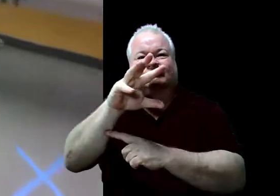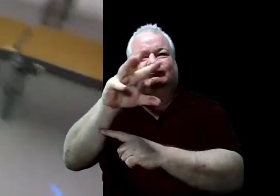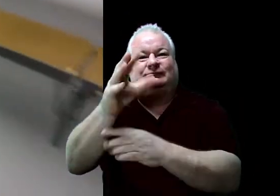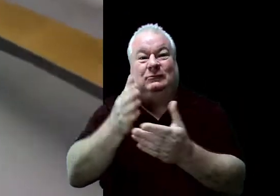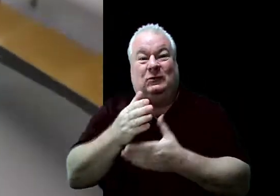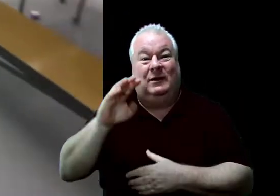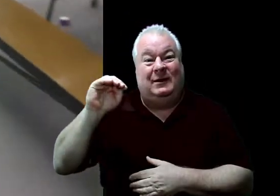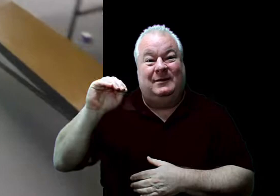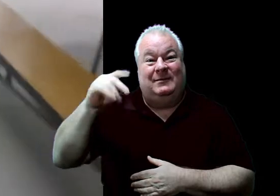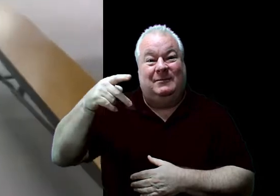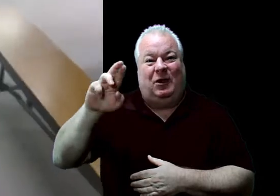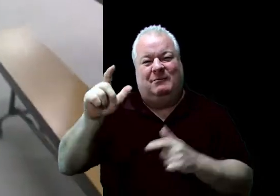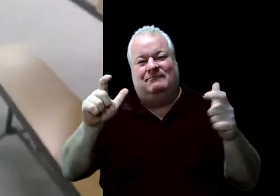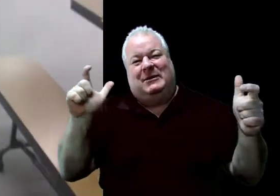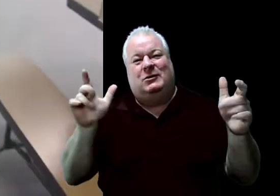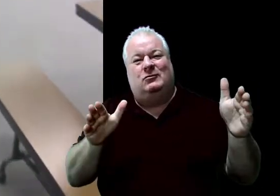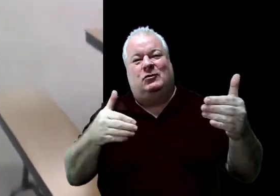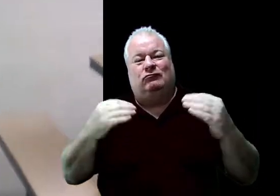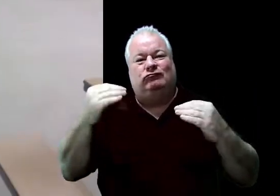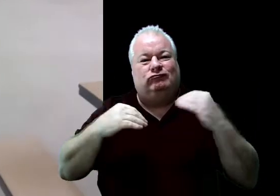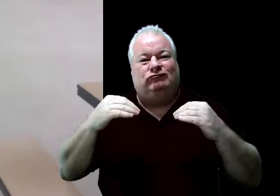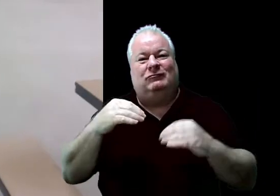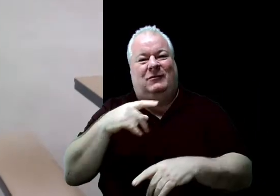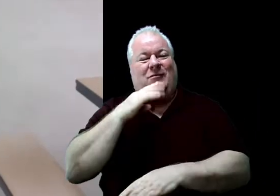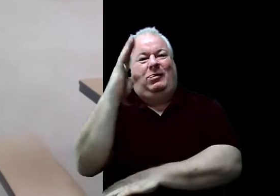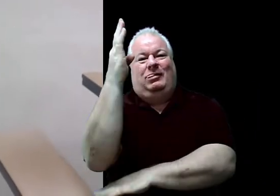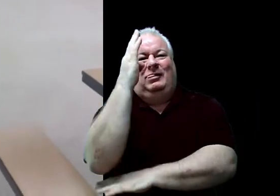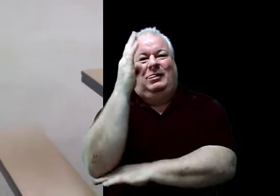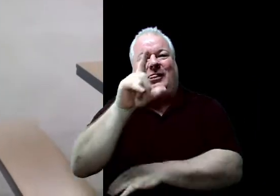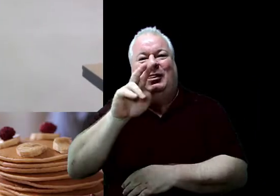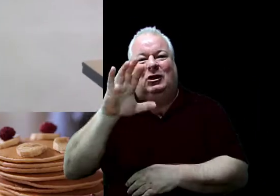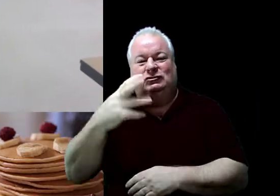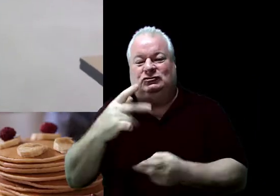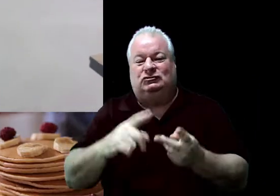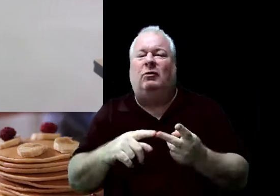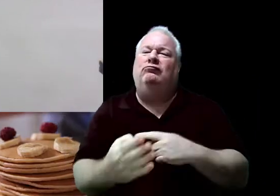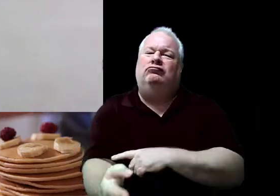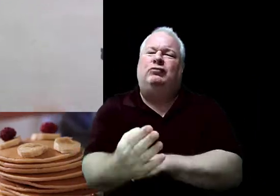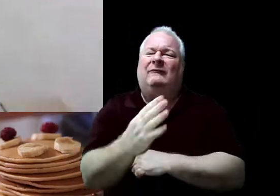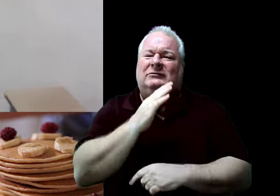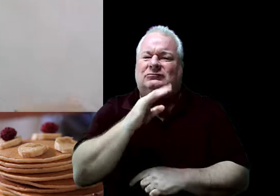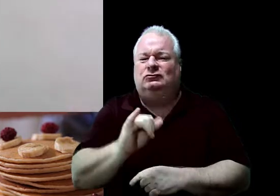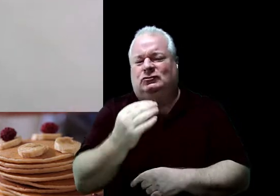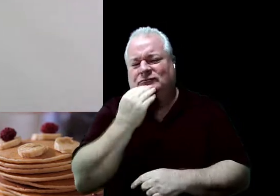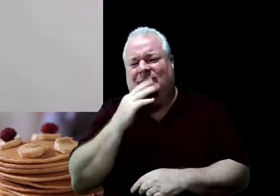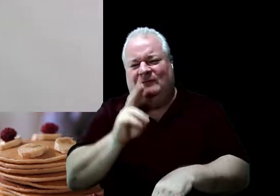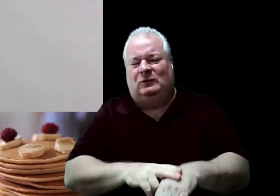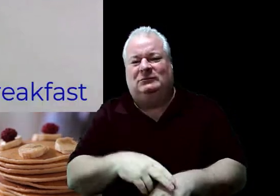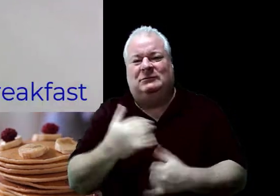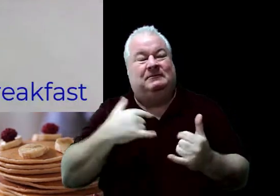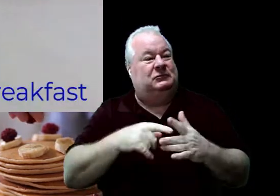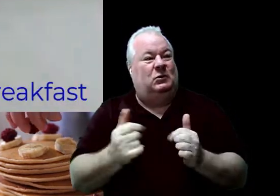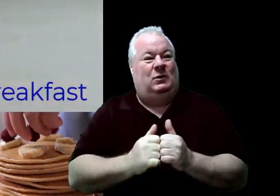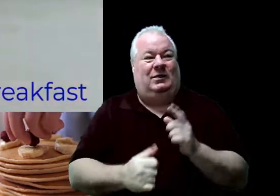NPR to talk about lunch and breakfast. So let's start with